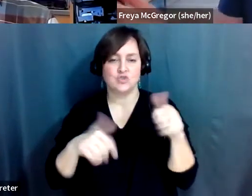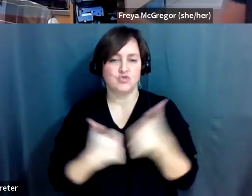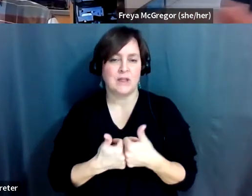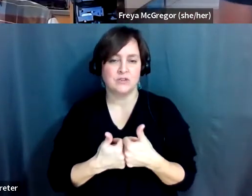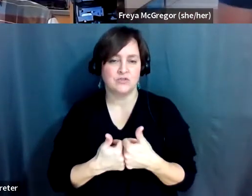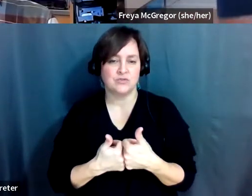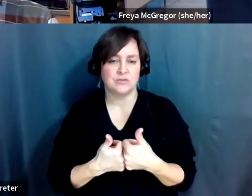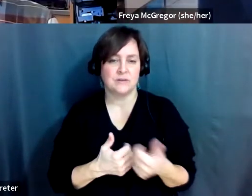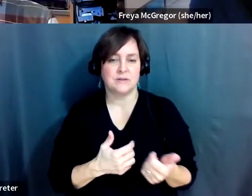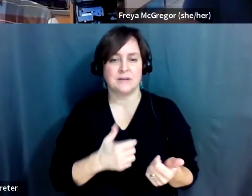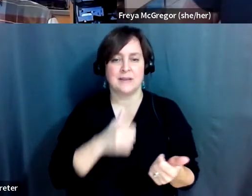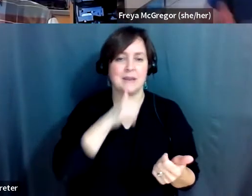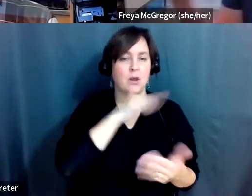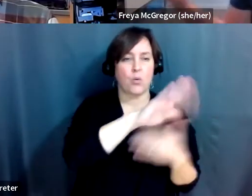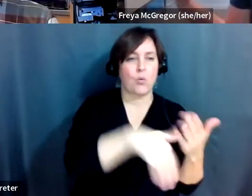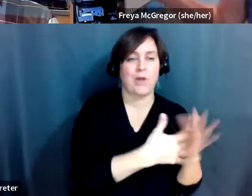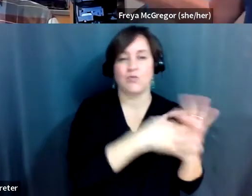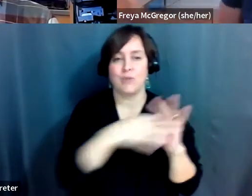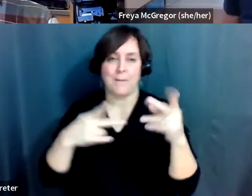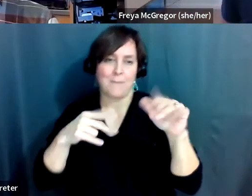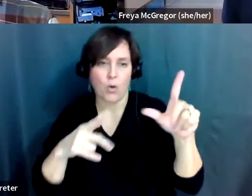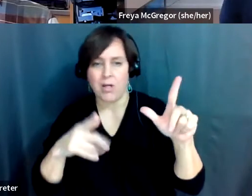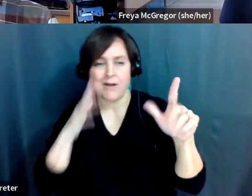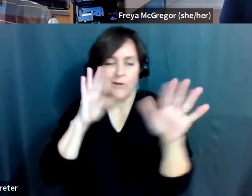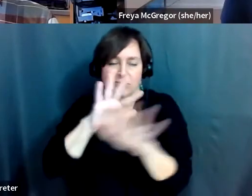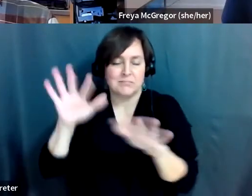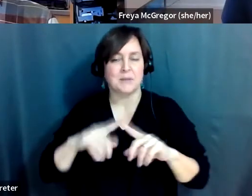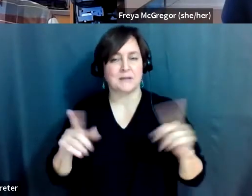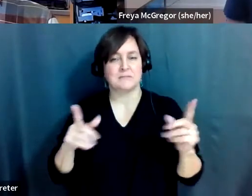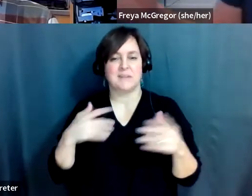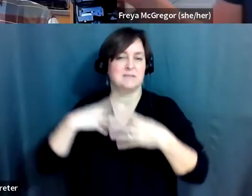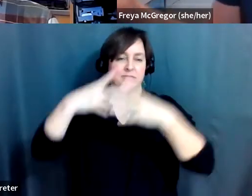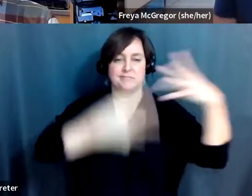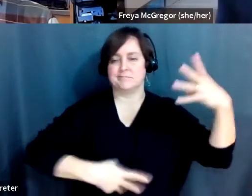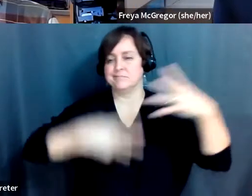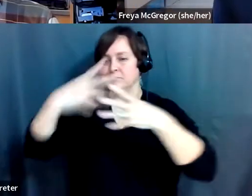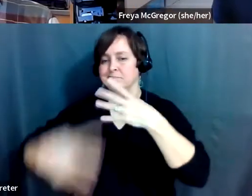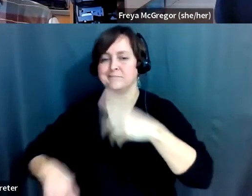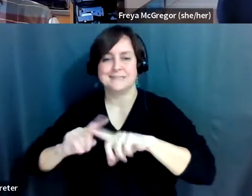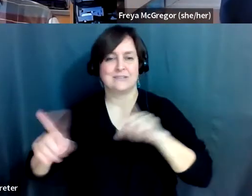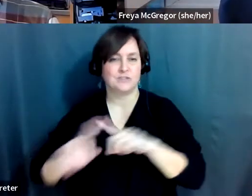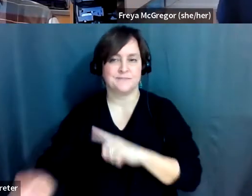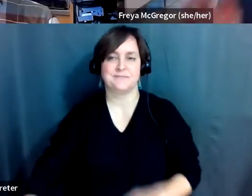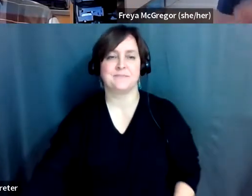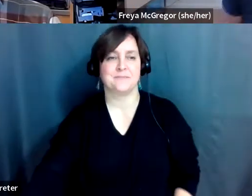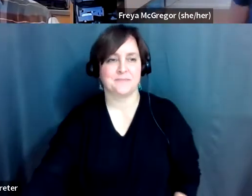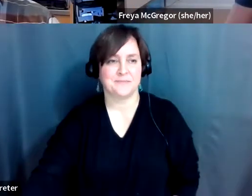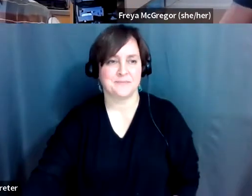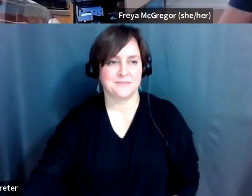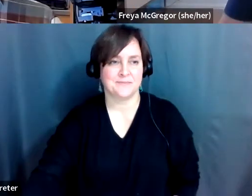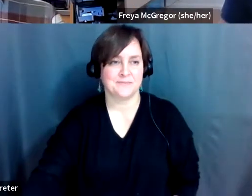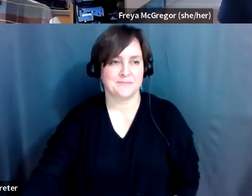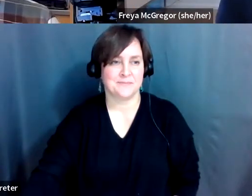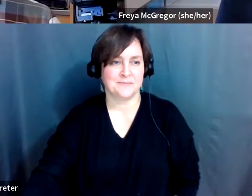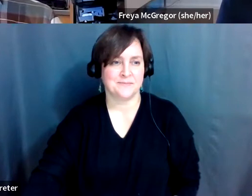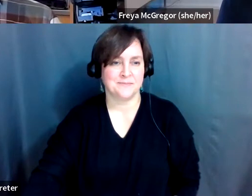is relevant to Paul or any particular bird, but some of it might be. So, sorry, you ready to go again,